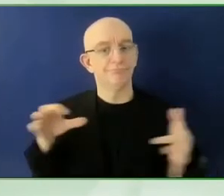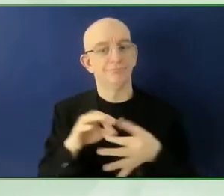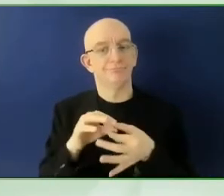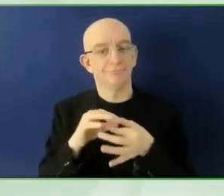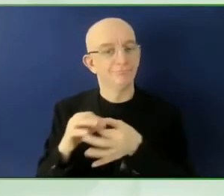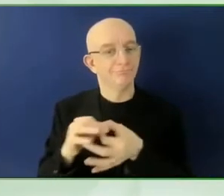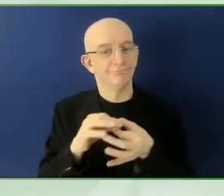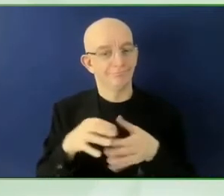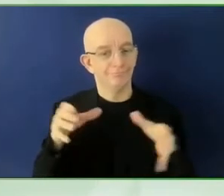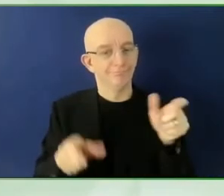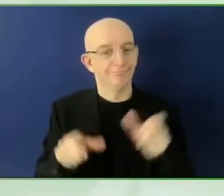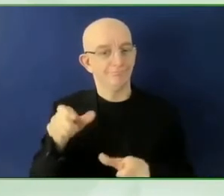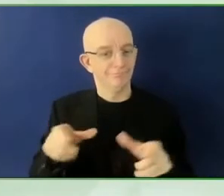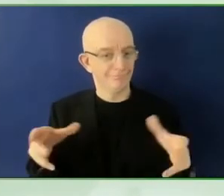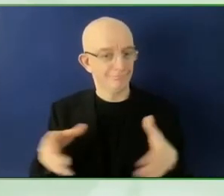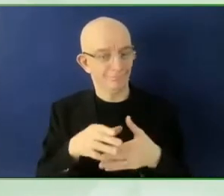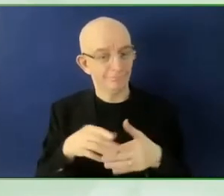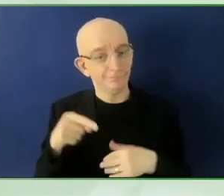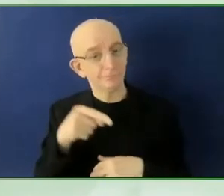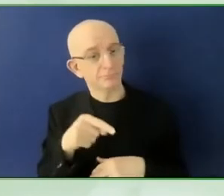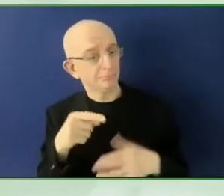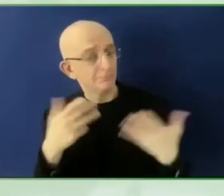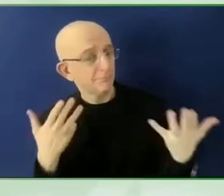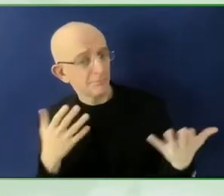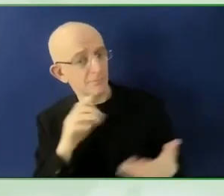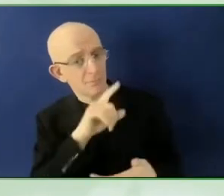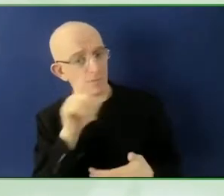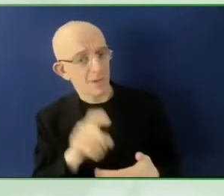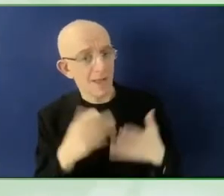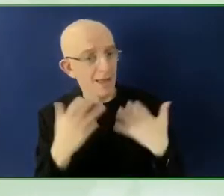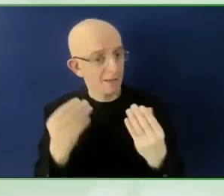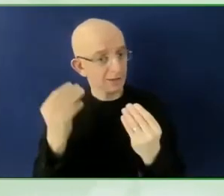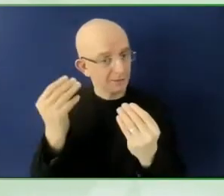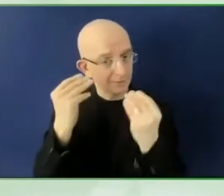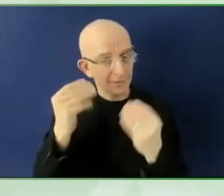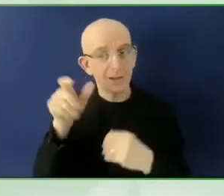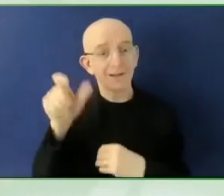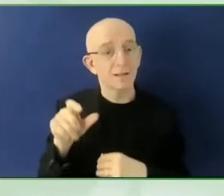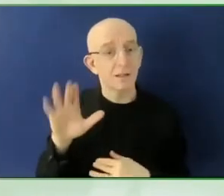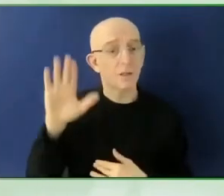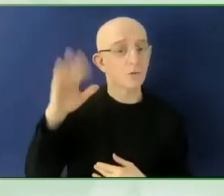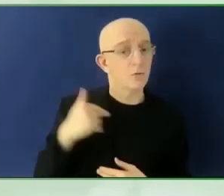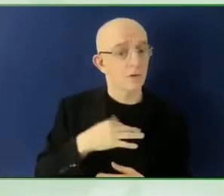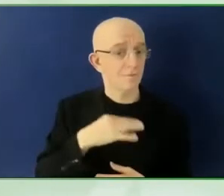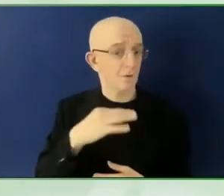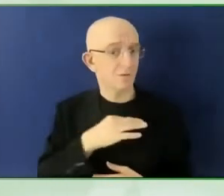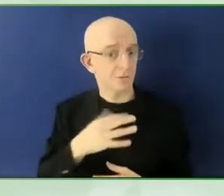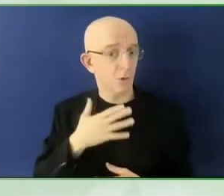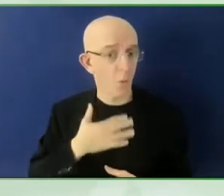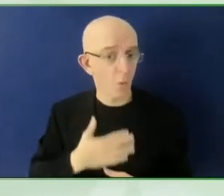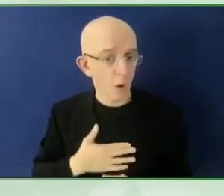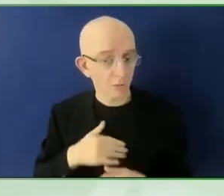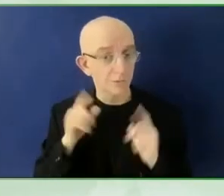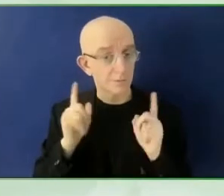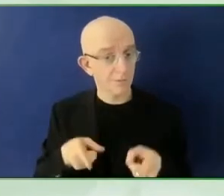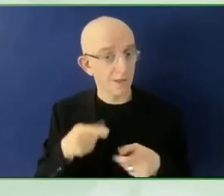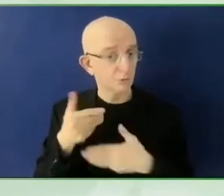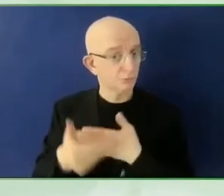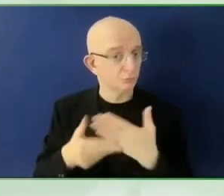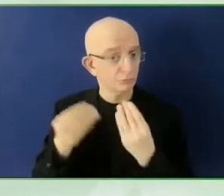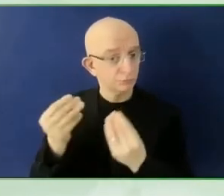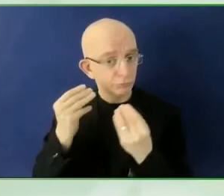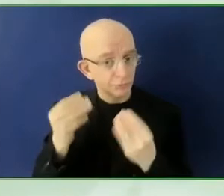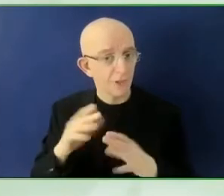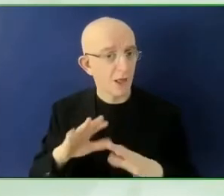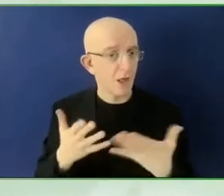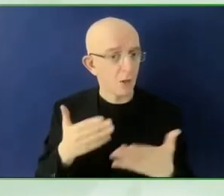around things such as medical visits? Or any other kinds of particular kind of service that you're offering to